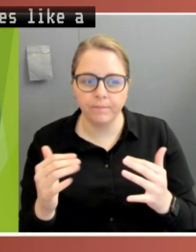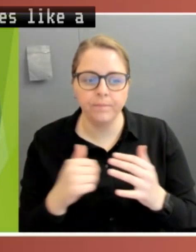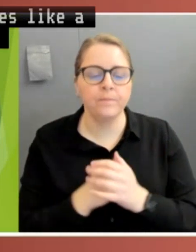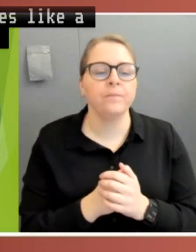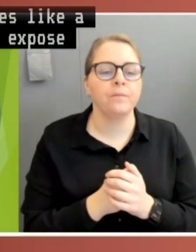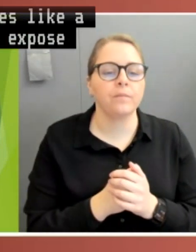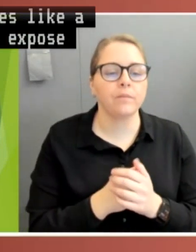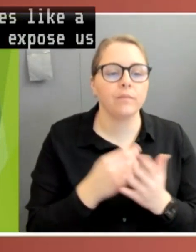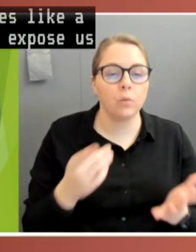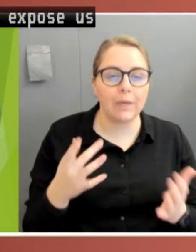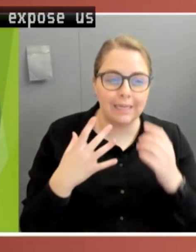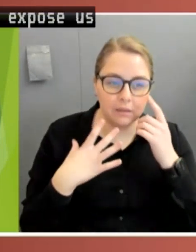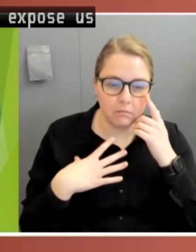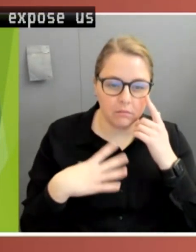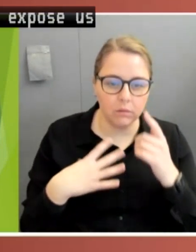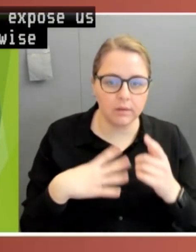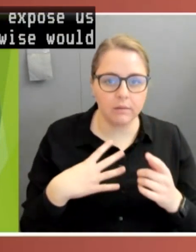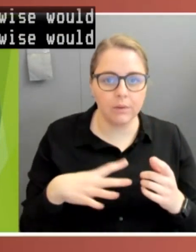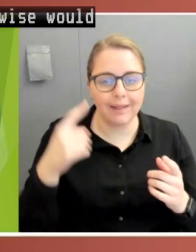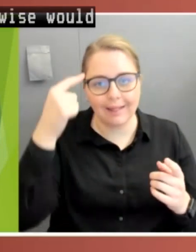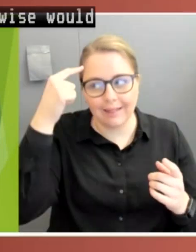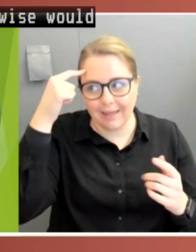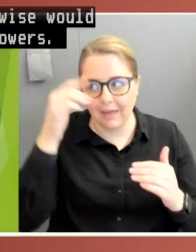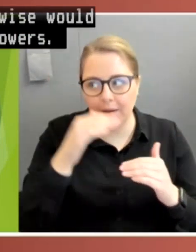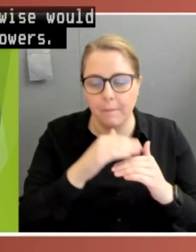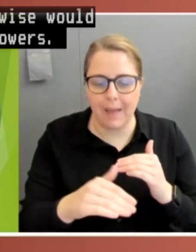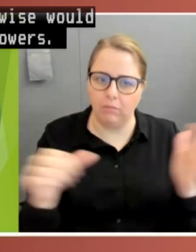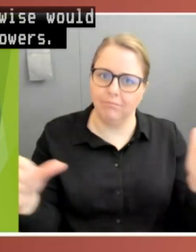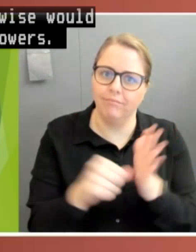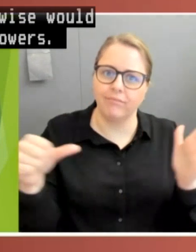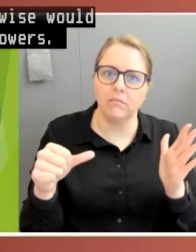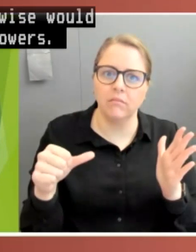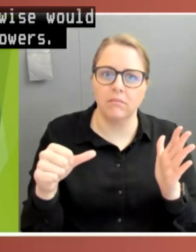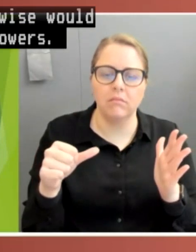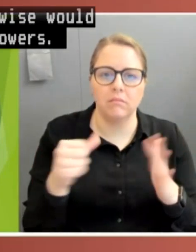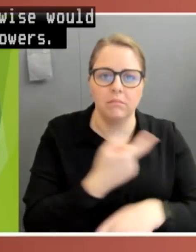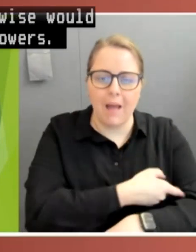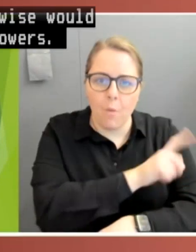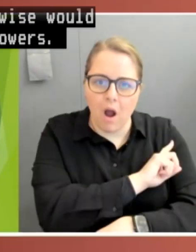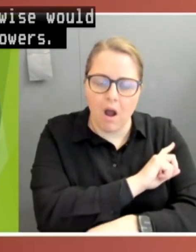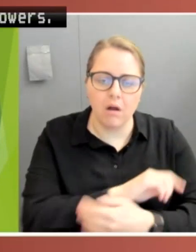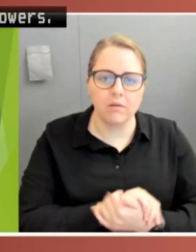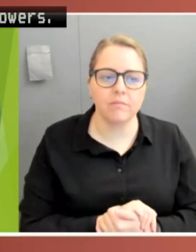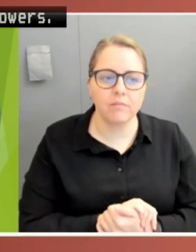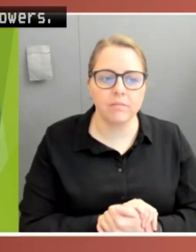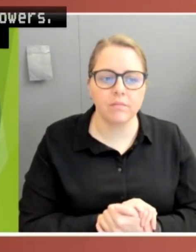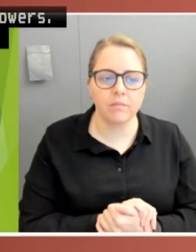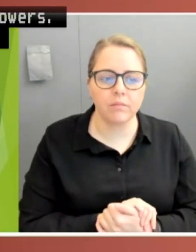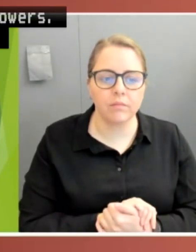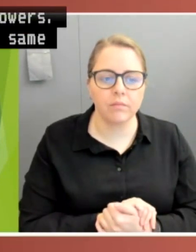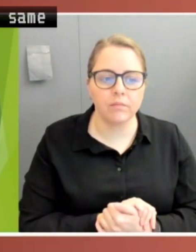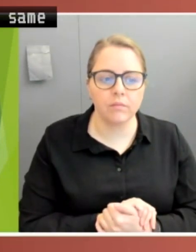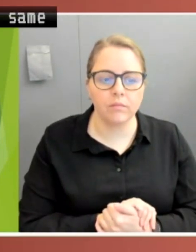regarded as draconian powers. Powers that don't have the same levels of scrutiny or powers that enable